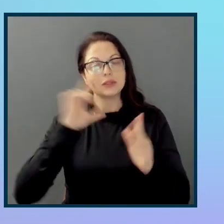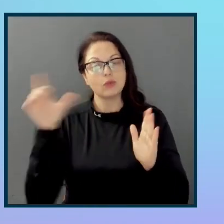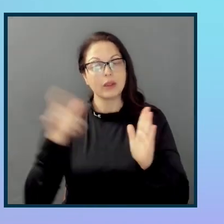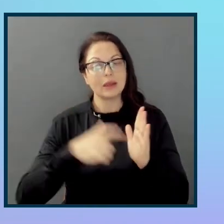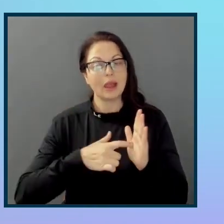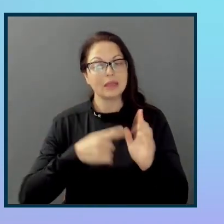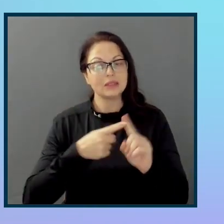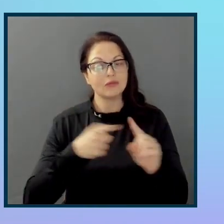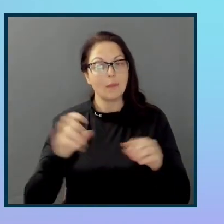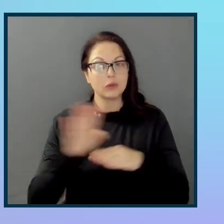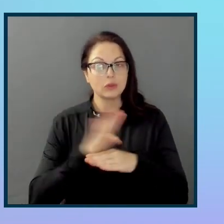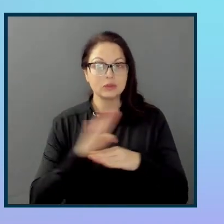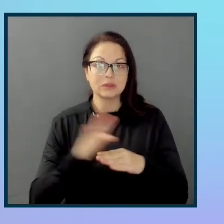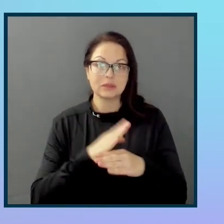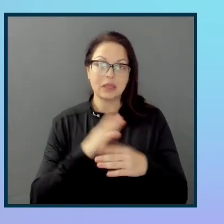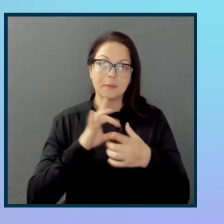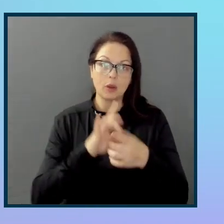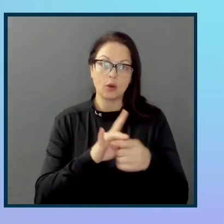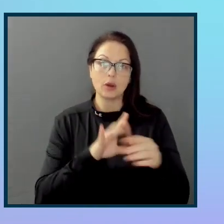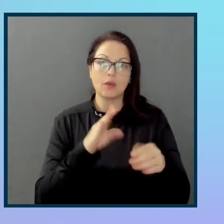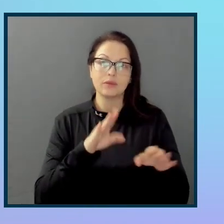of the performance review cycle?